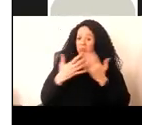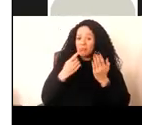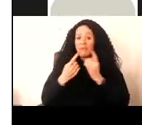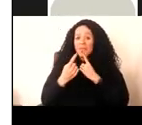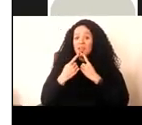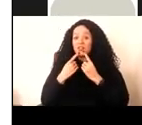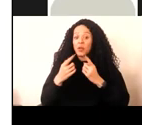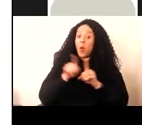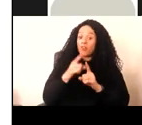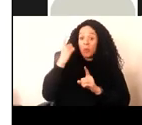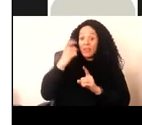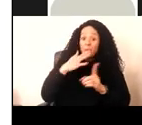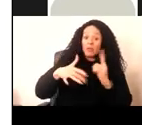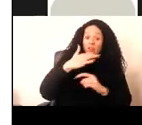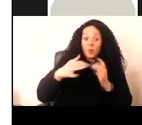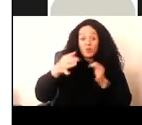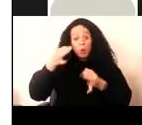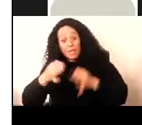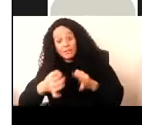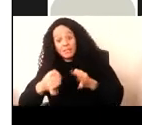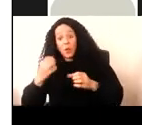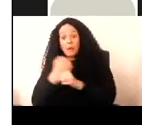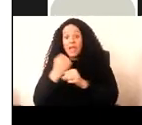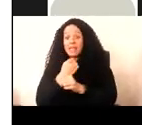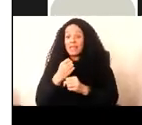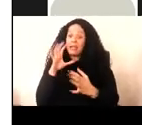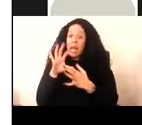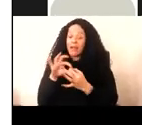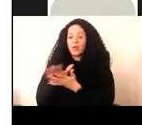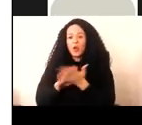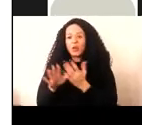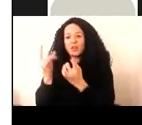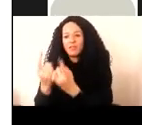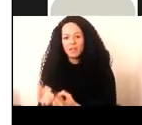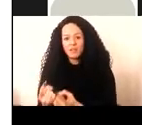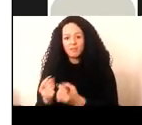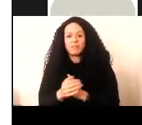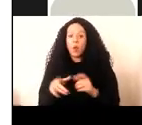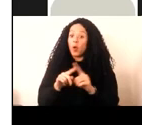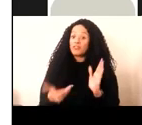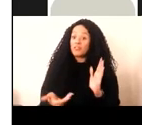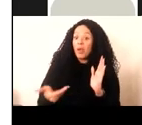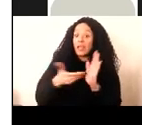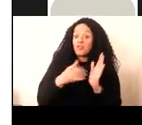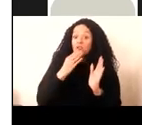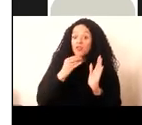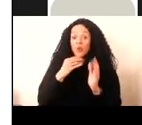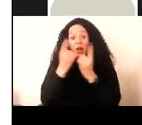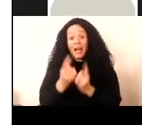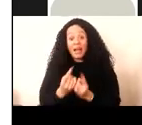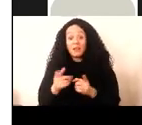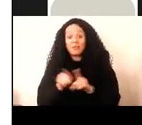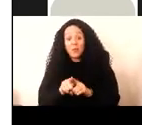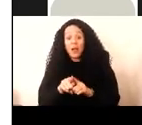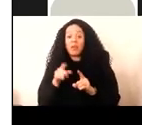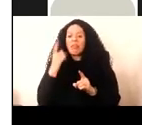context of these objects. Additional useful items too, such as peripherals and source code, all to enable